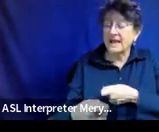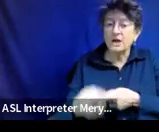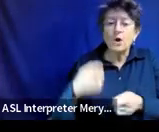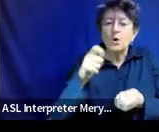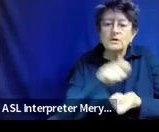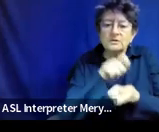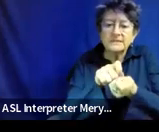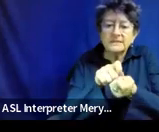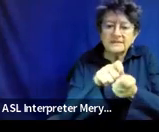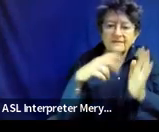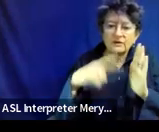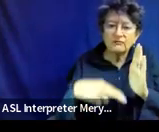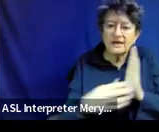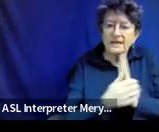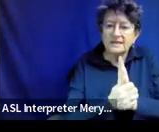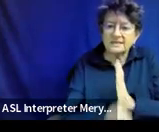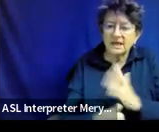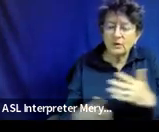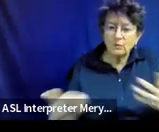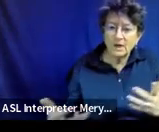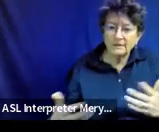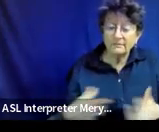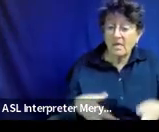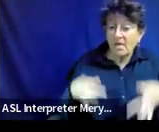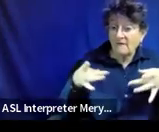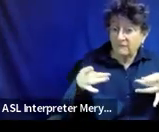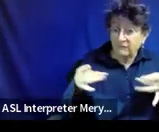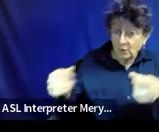are we looking at here? In this case, it's fluency.